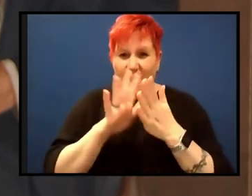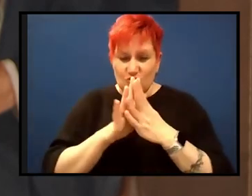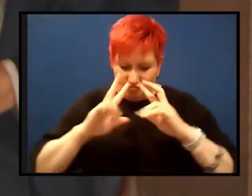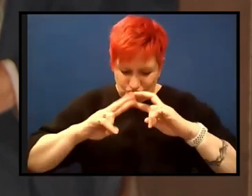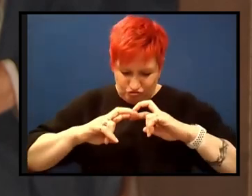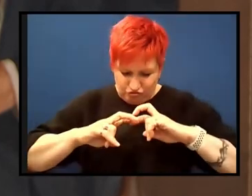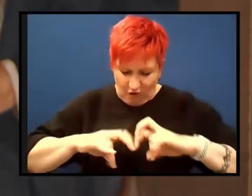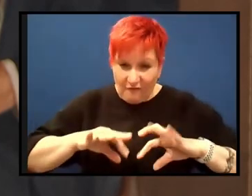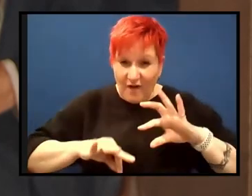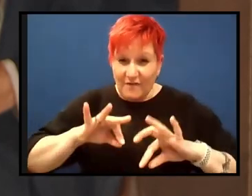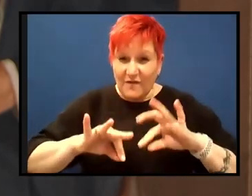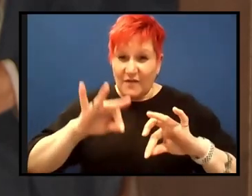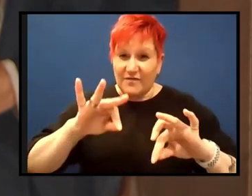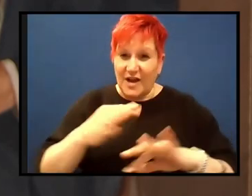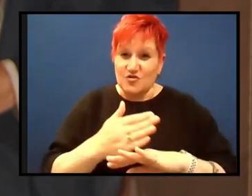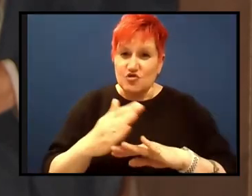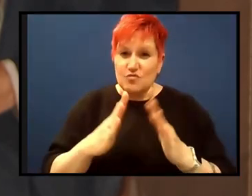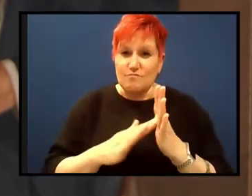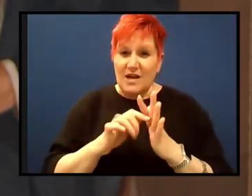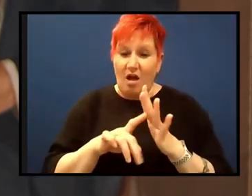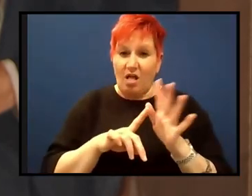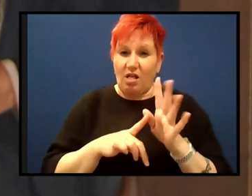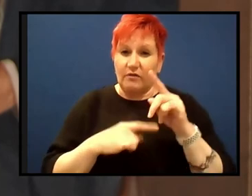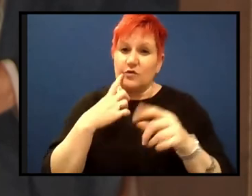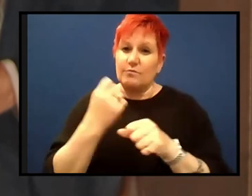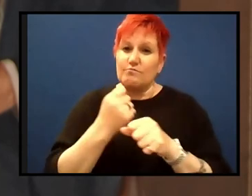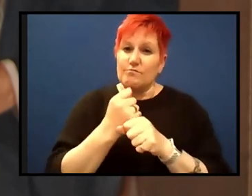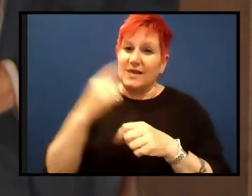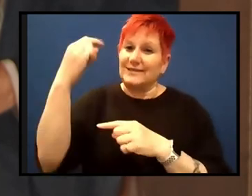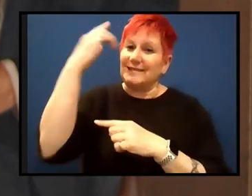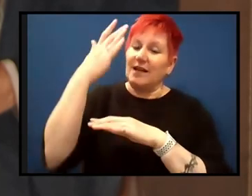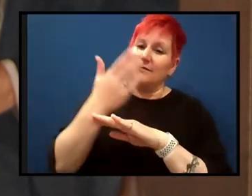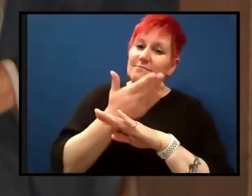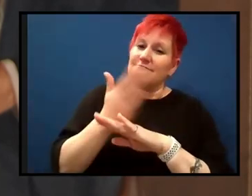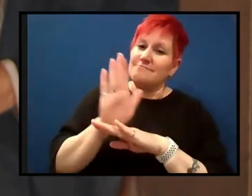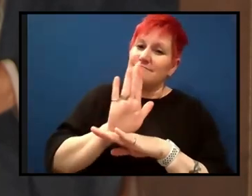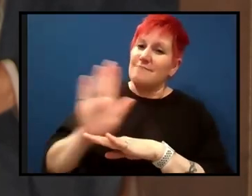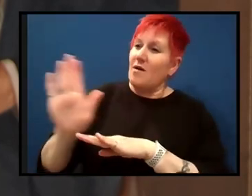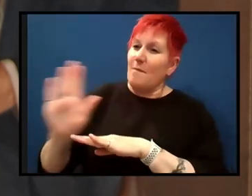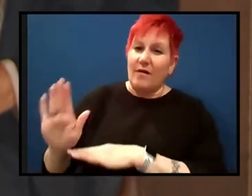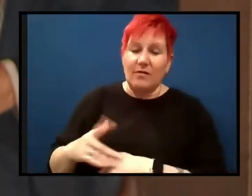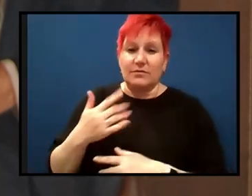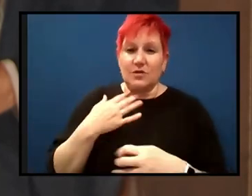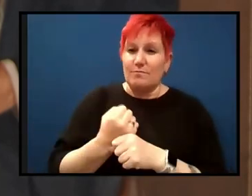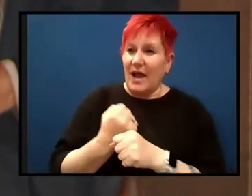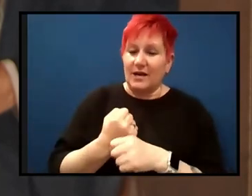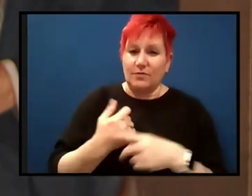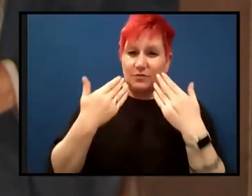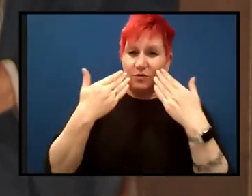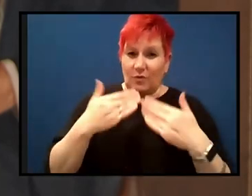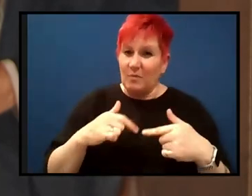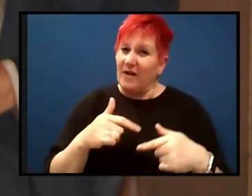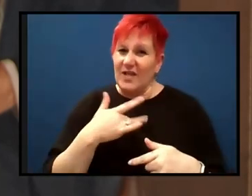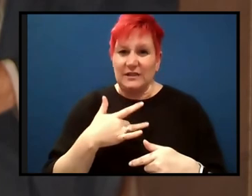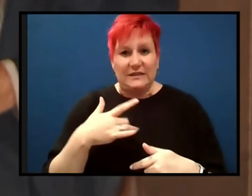will actually be in our wind farms and in our solar panels, et cetera. And it's a massive challenge that we were facing and it's an urgent challenge.